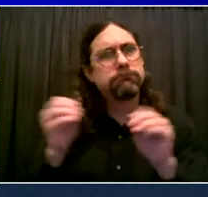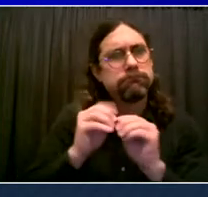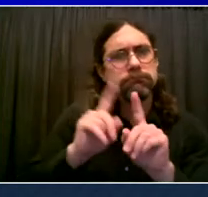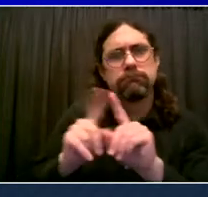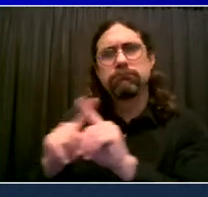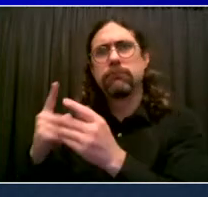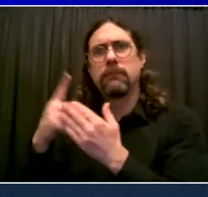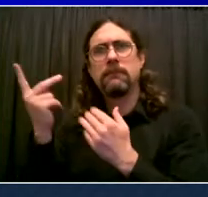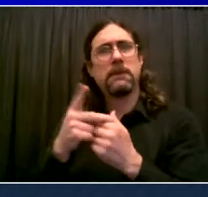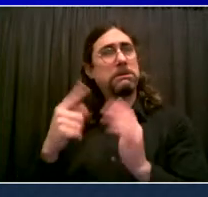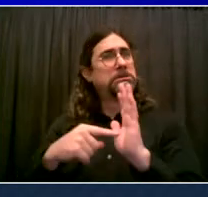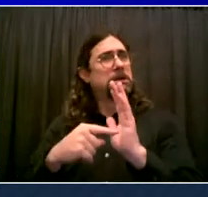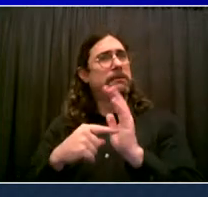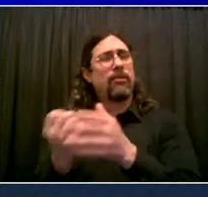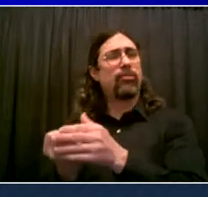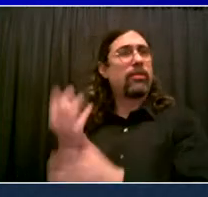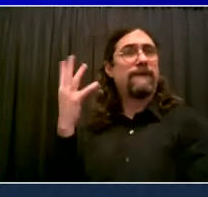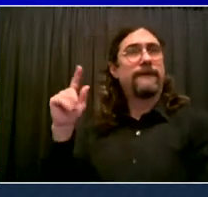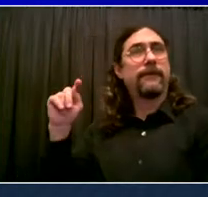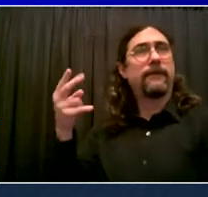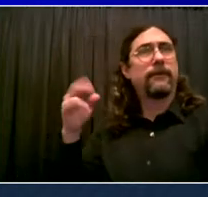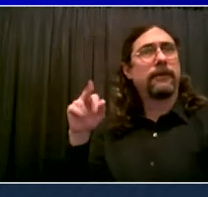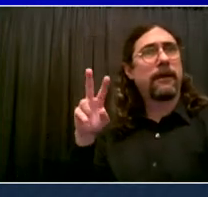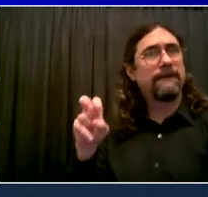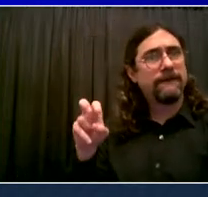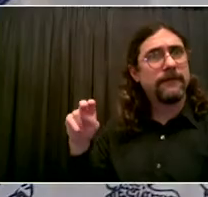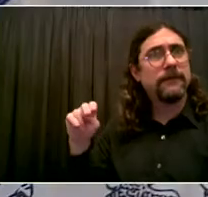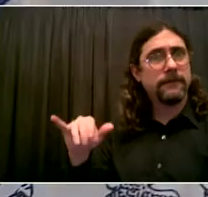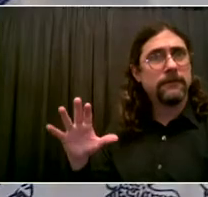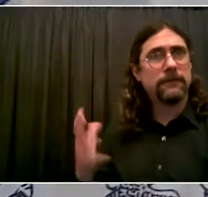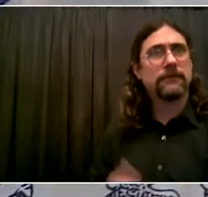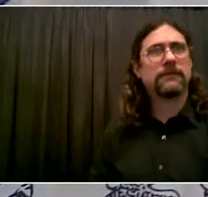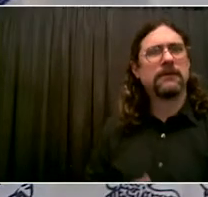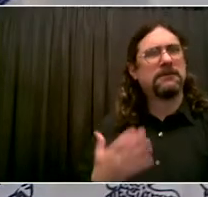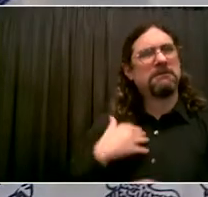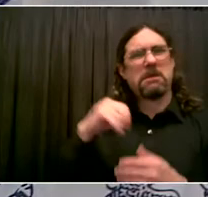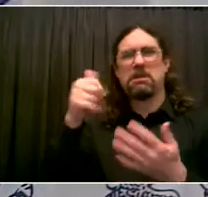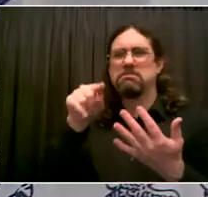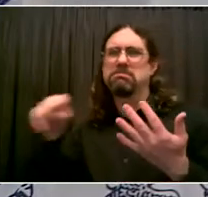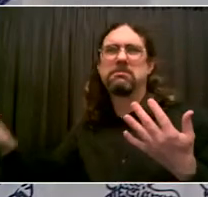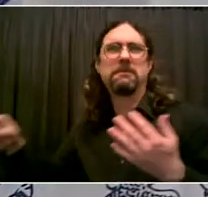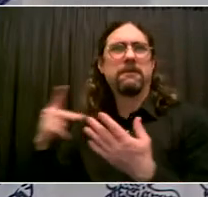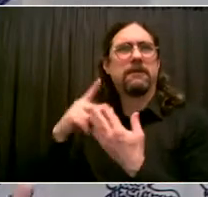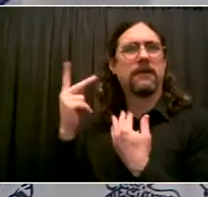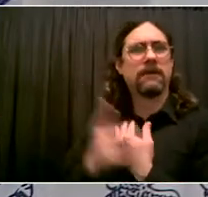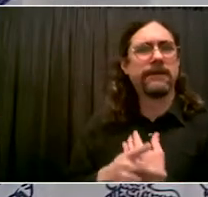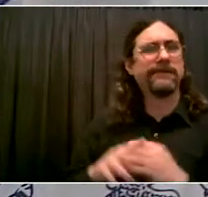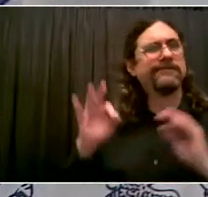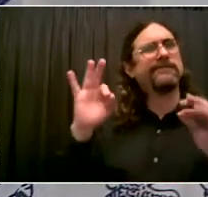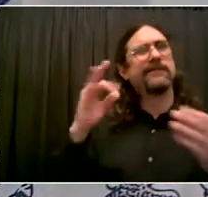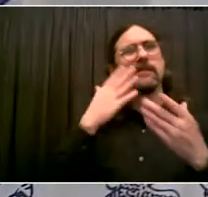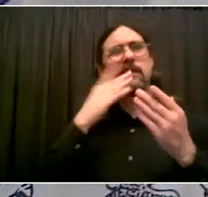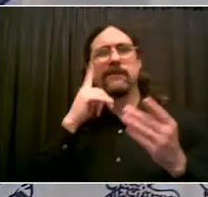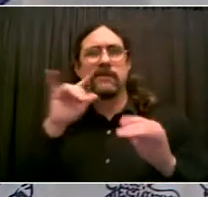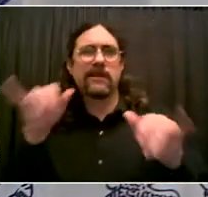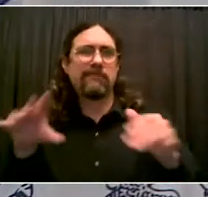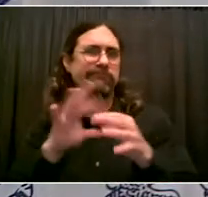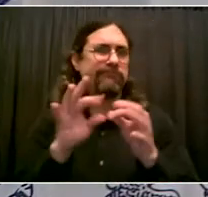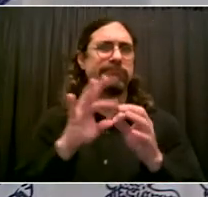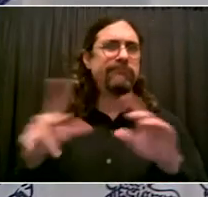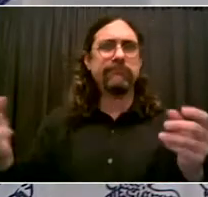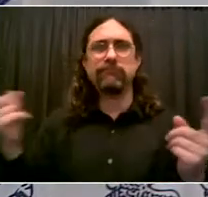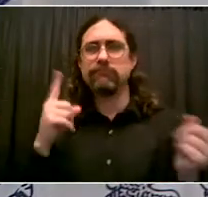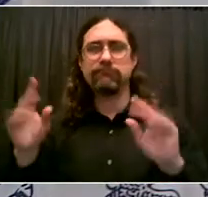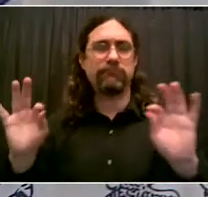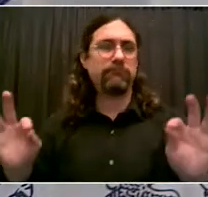really excited about this, so thank you, Councilmember, for your support. Okay. Another part of a recovery for all of us.